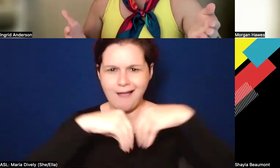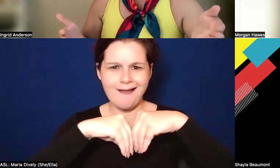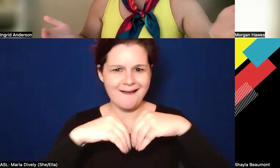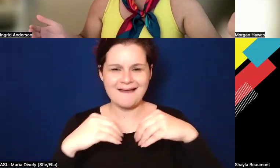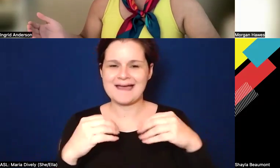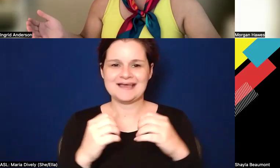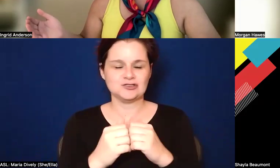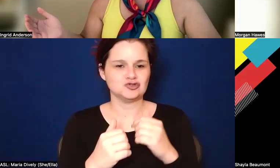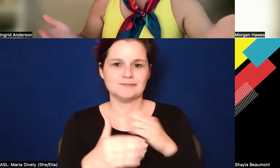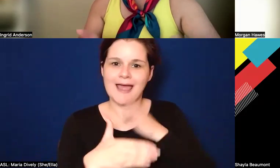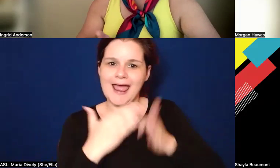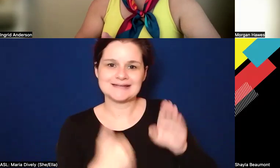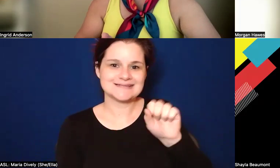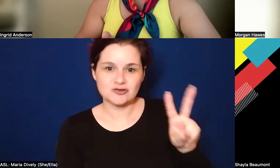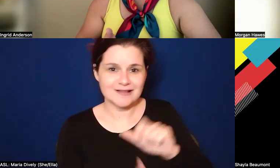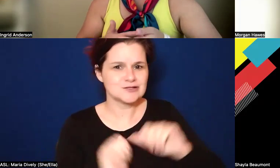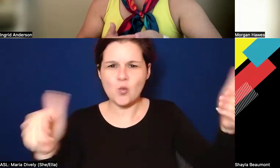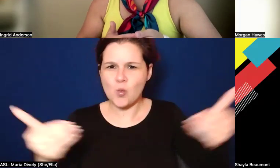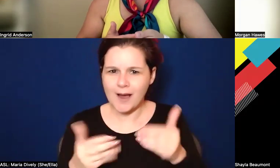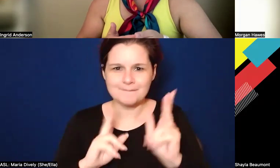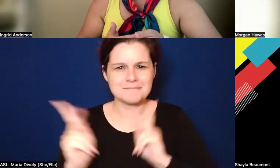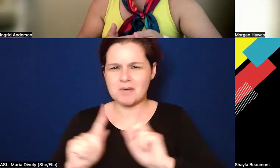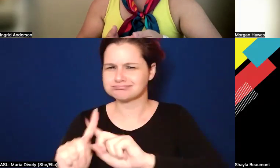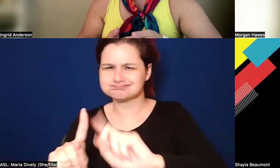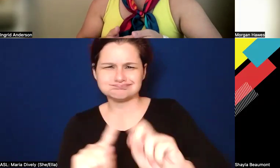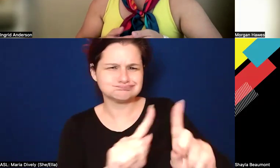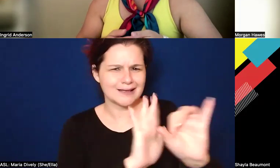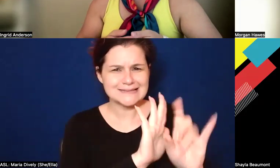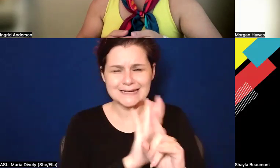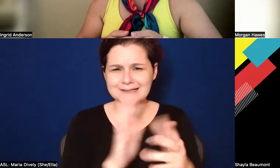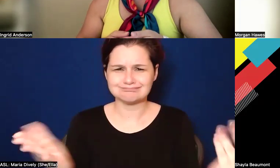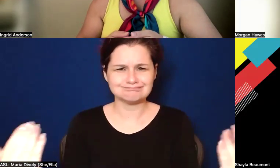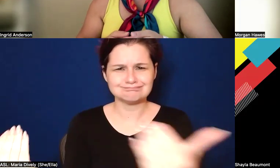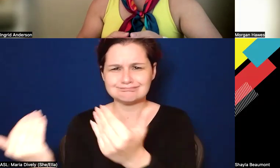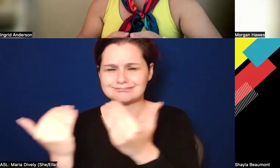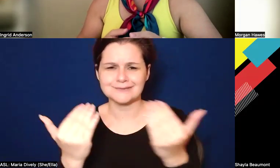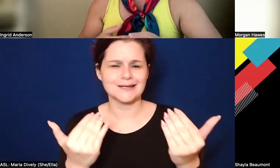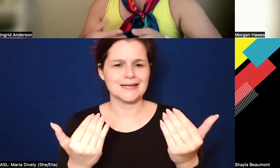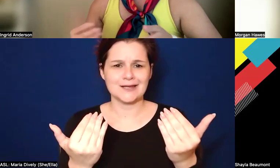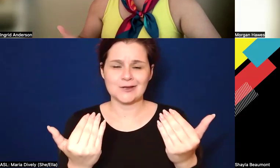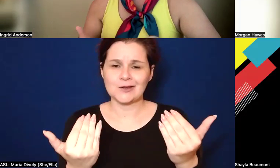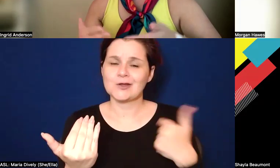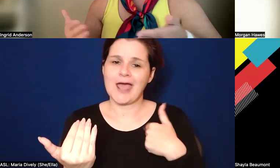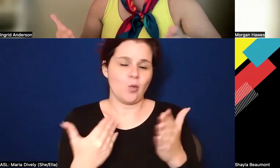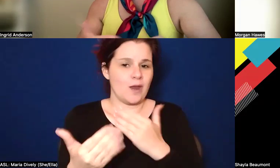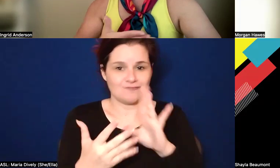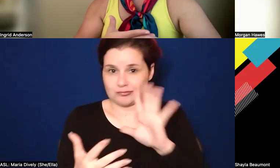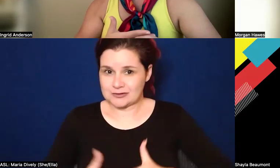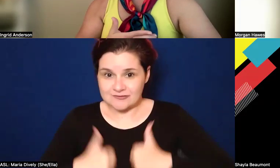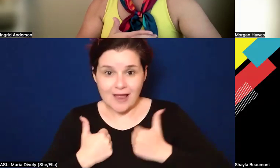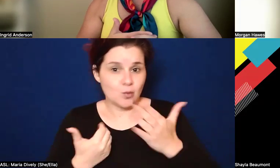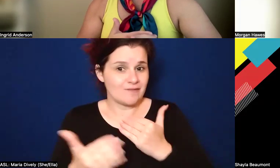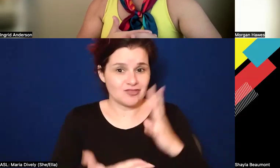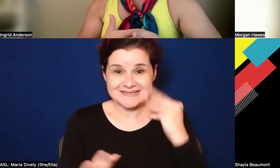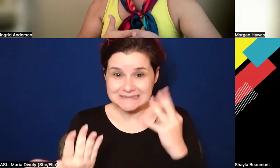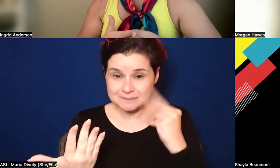movement to end sexual violence, you know, welcomes folks of all different identities and, um, whatever they've survived or experienced.